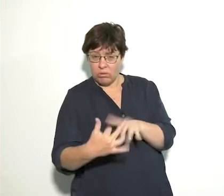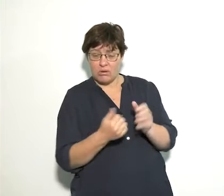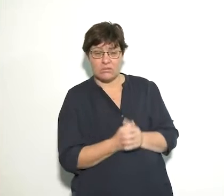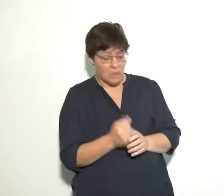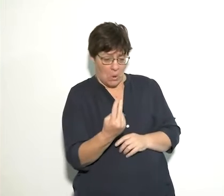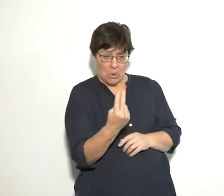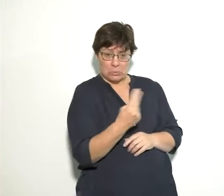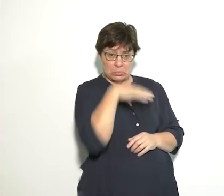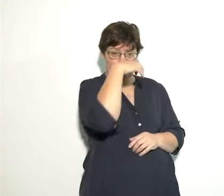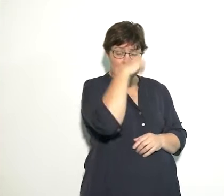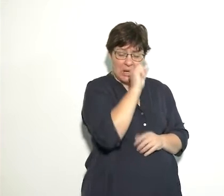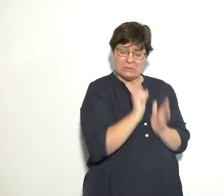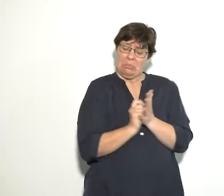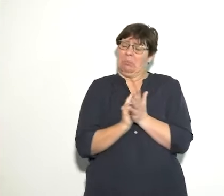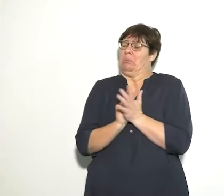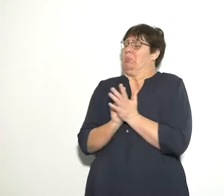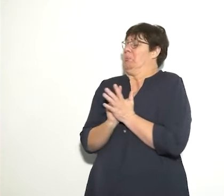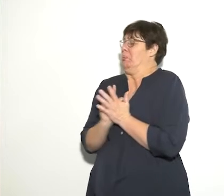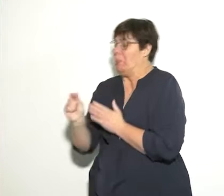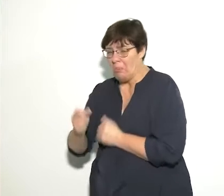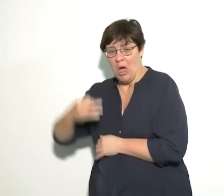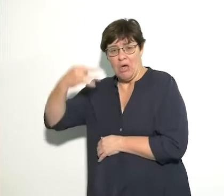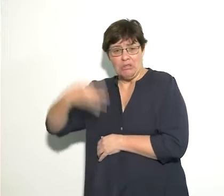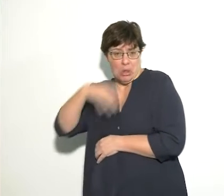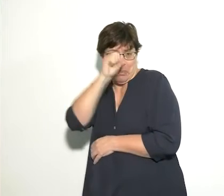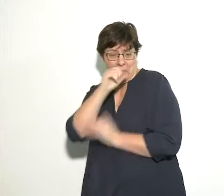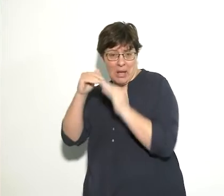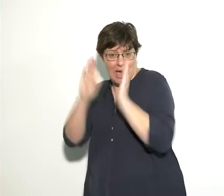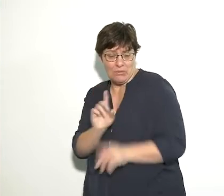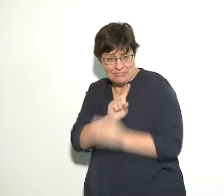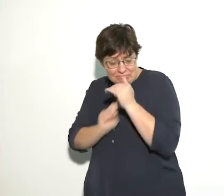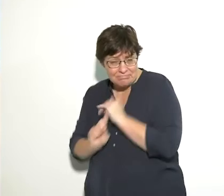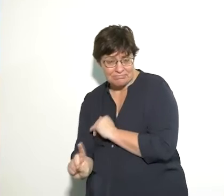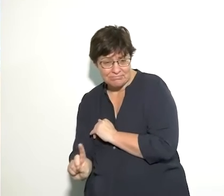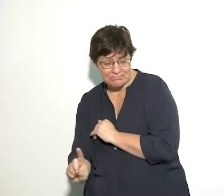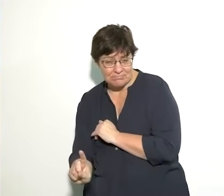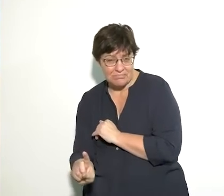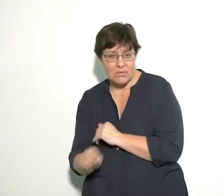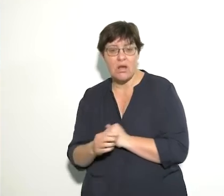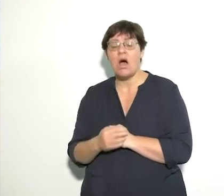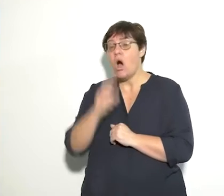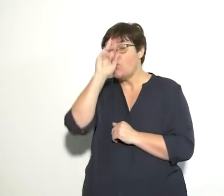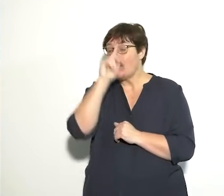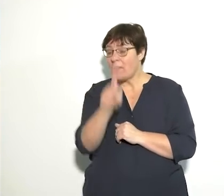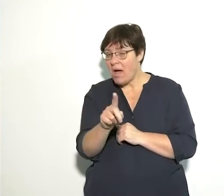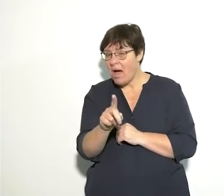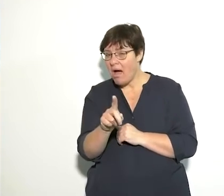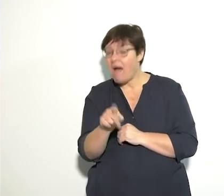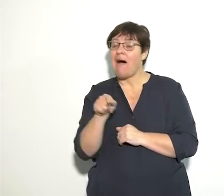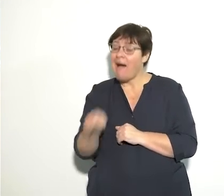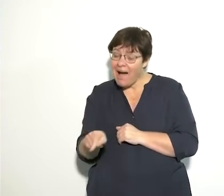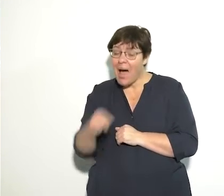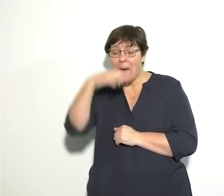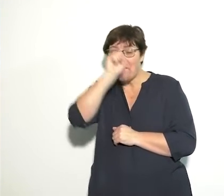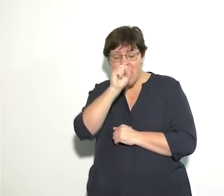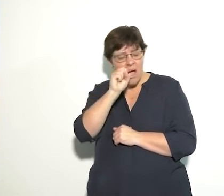The two little pigs ran to the third little pig's house. But remember, this was a clever